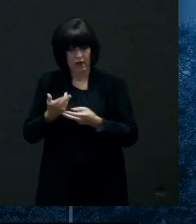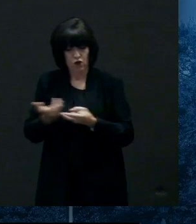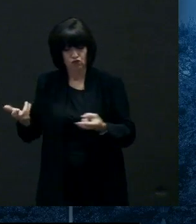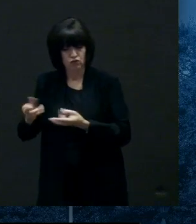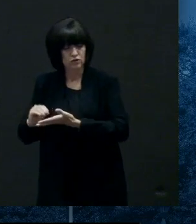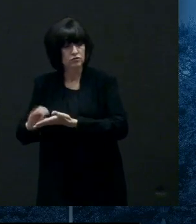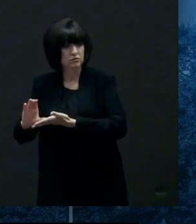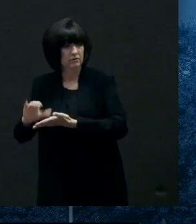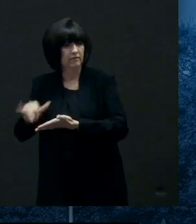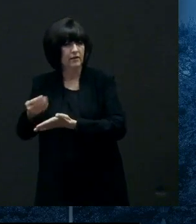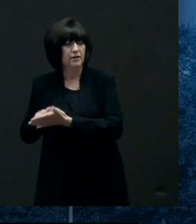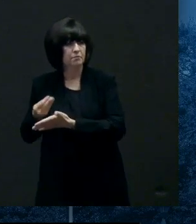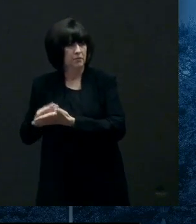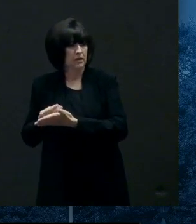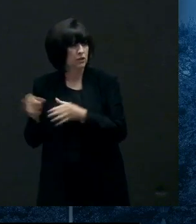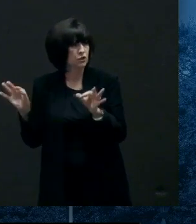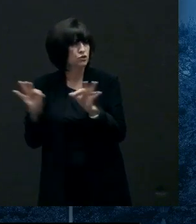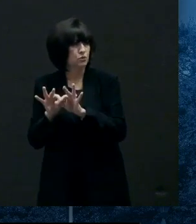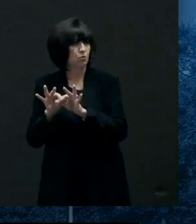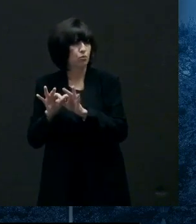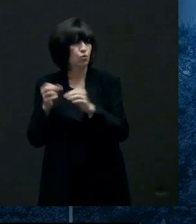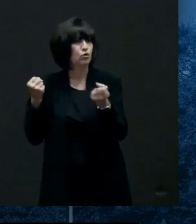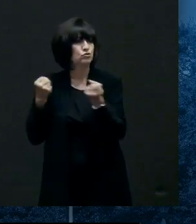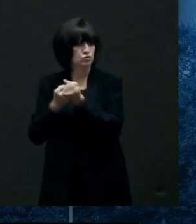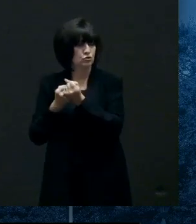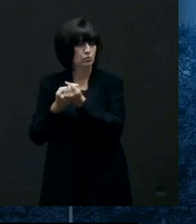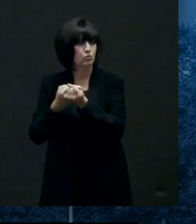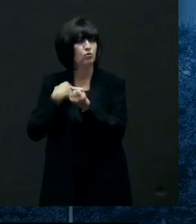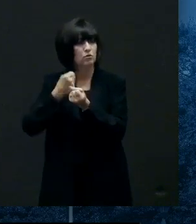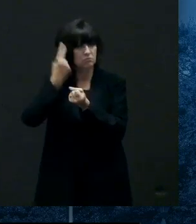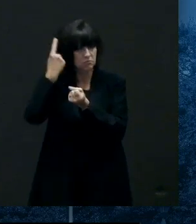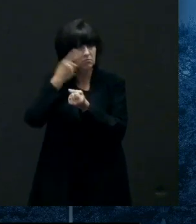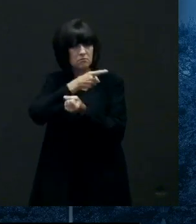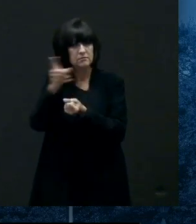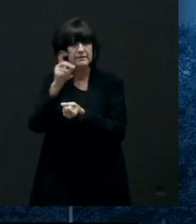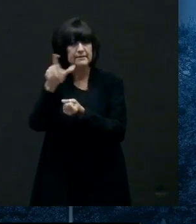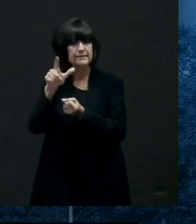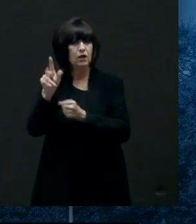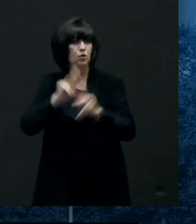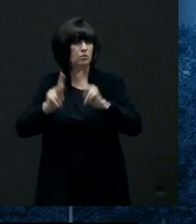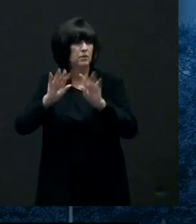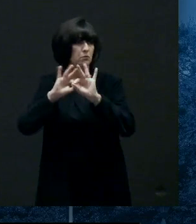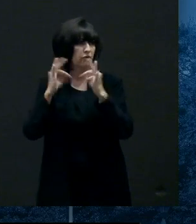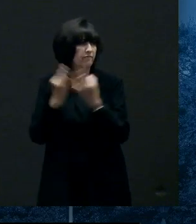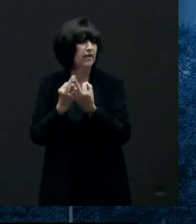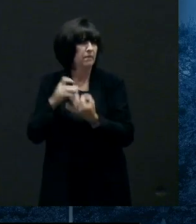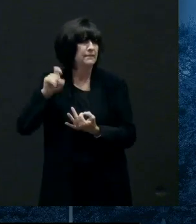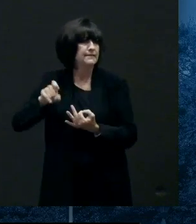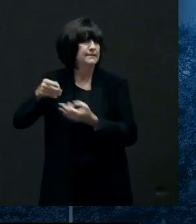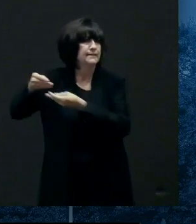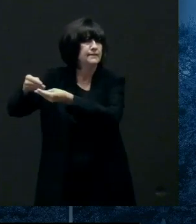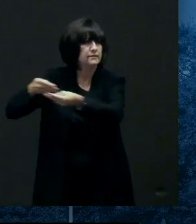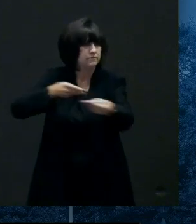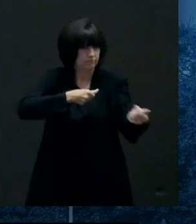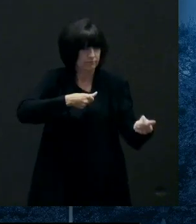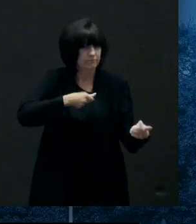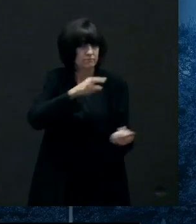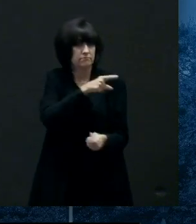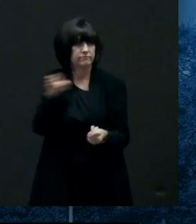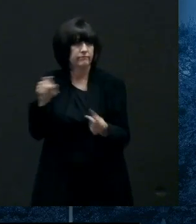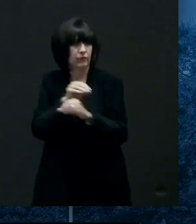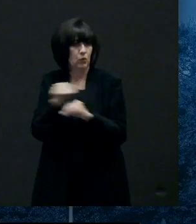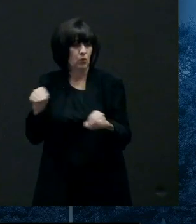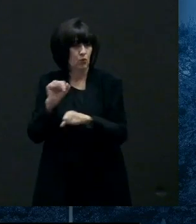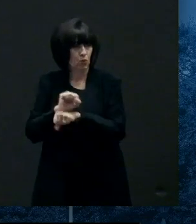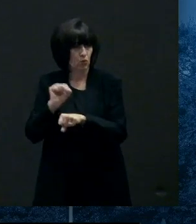important support it's important uh it's support that's necessary for delaware families that have been unemployed uh delawareians who've been